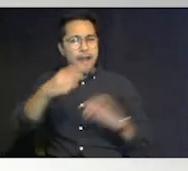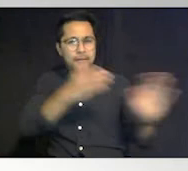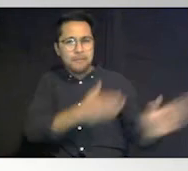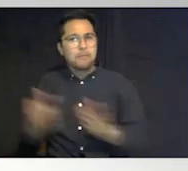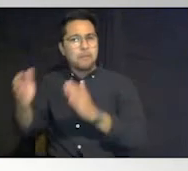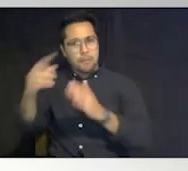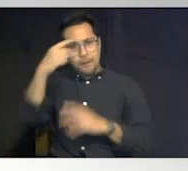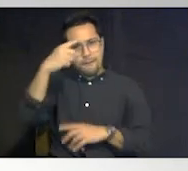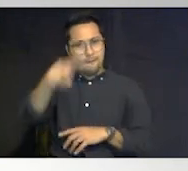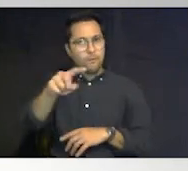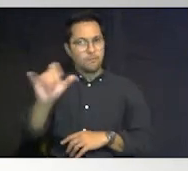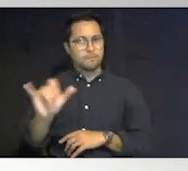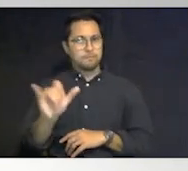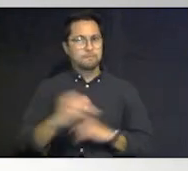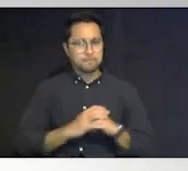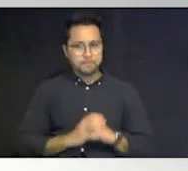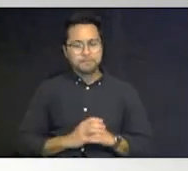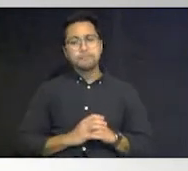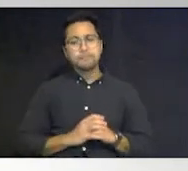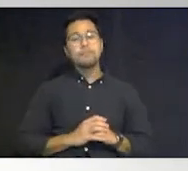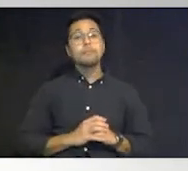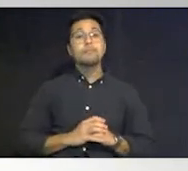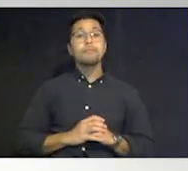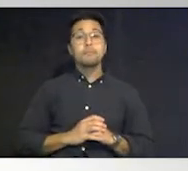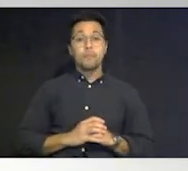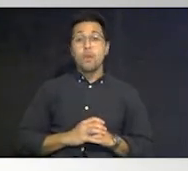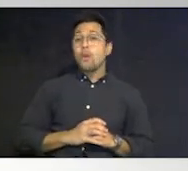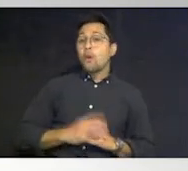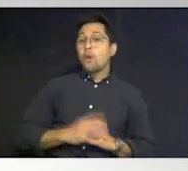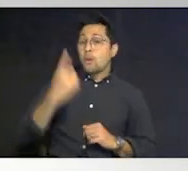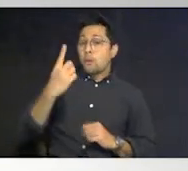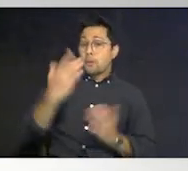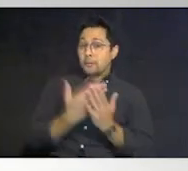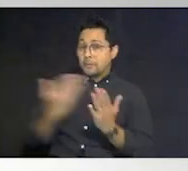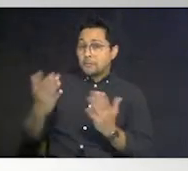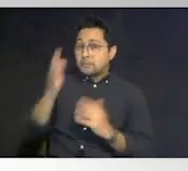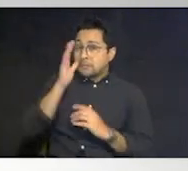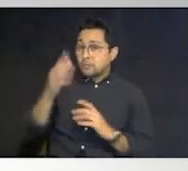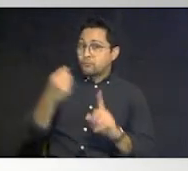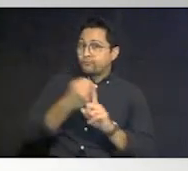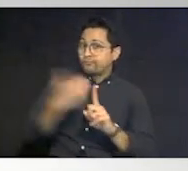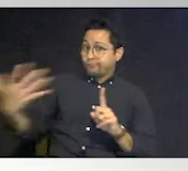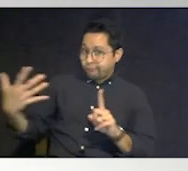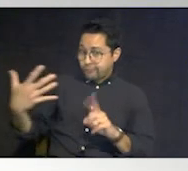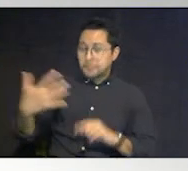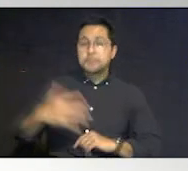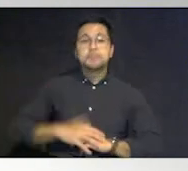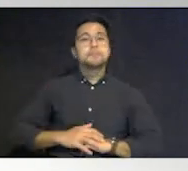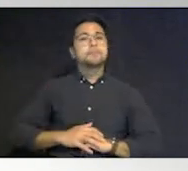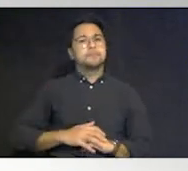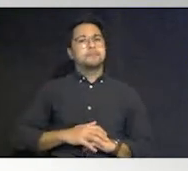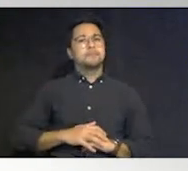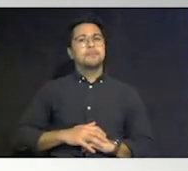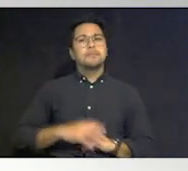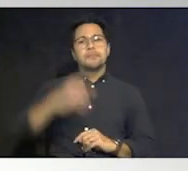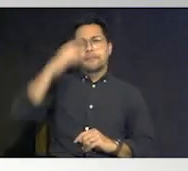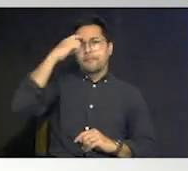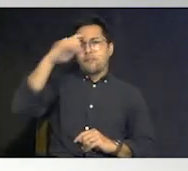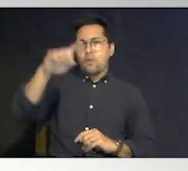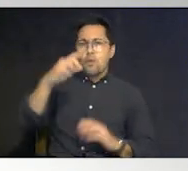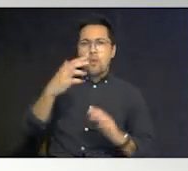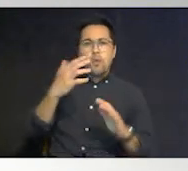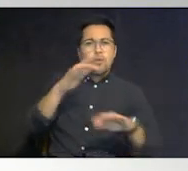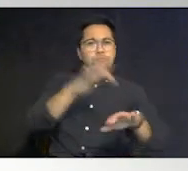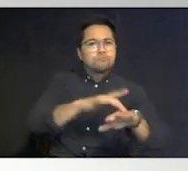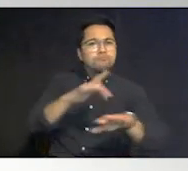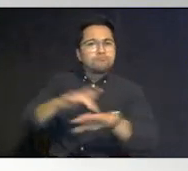and and one of the things we're going to talk about a little bit more is what are the resources that you have